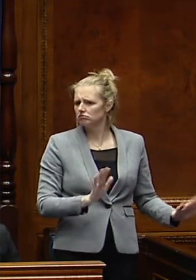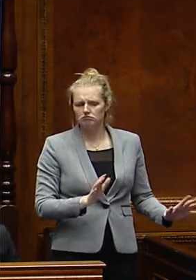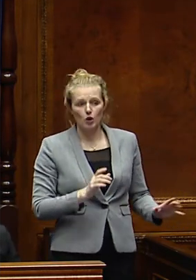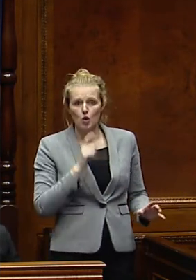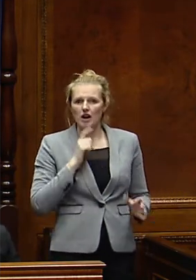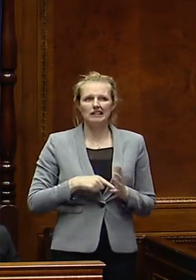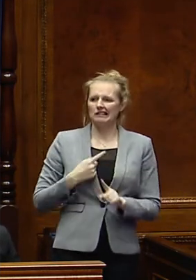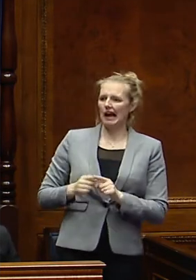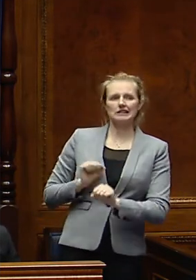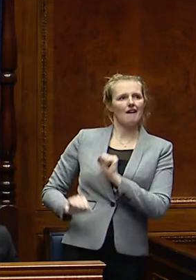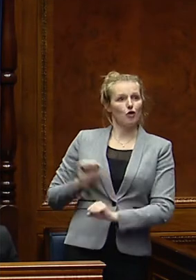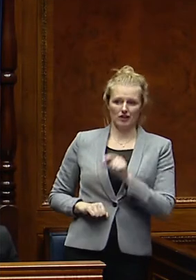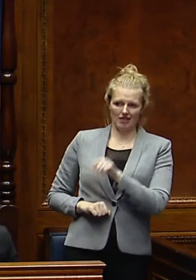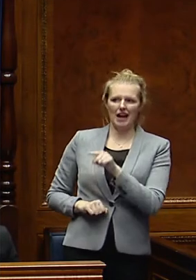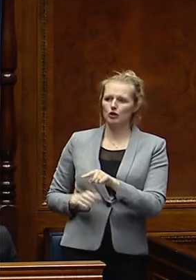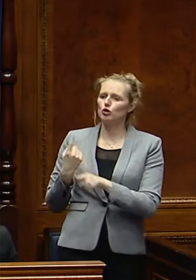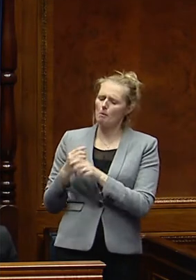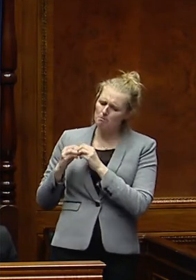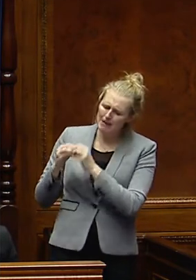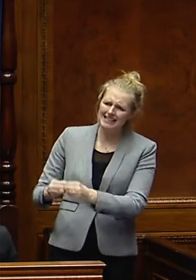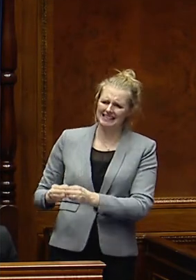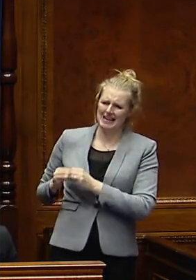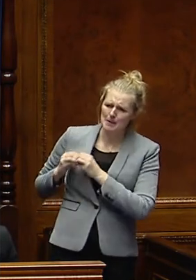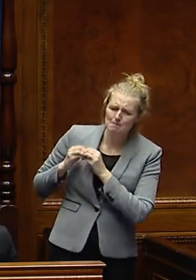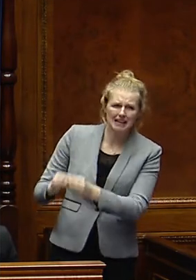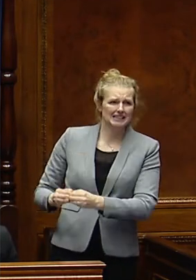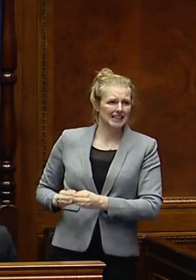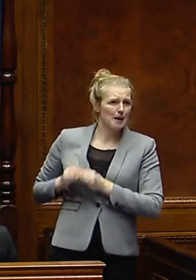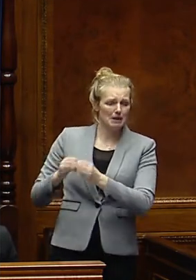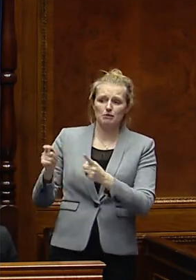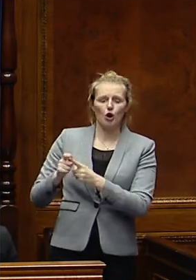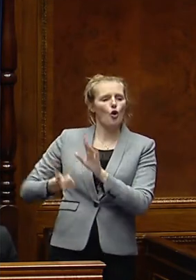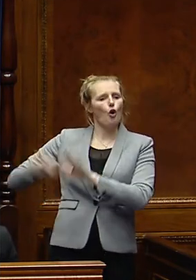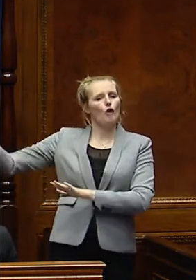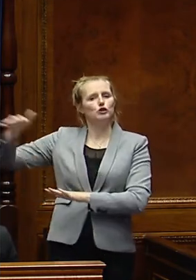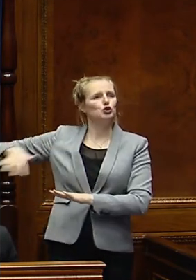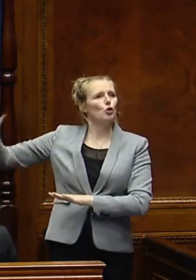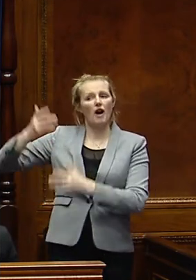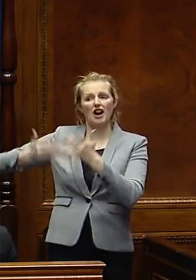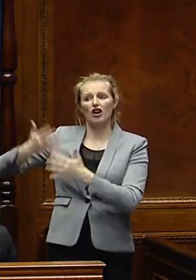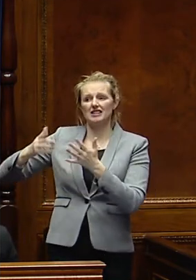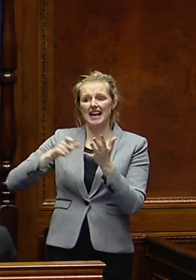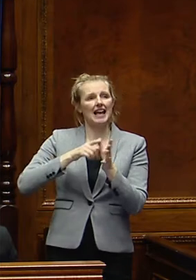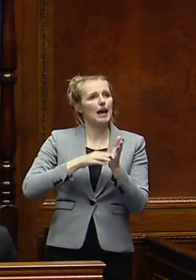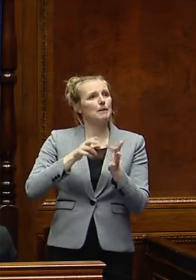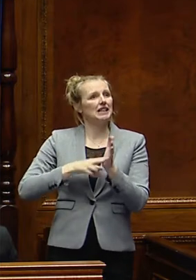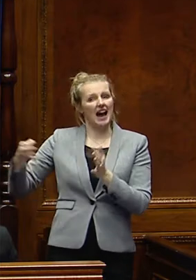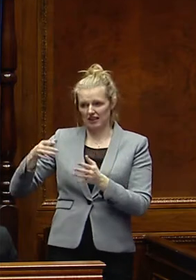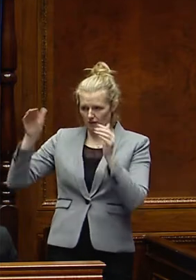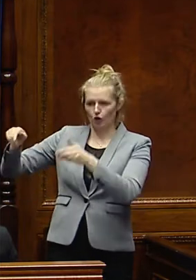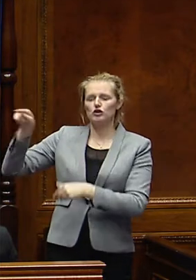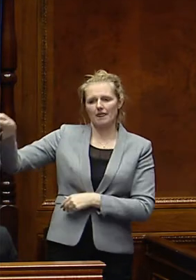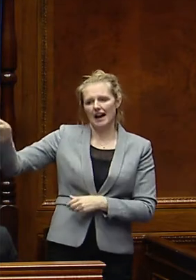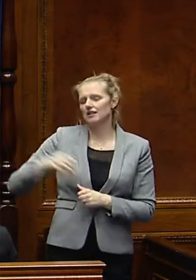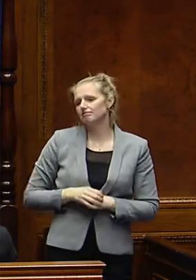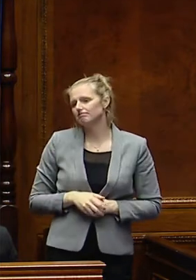avoidance, where you are talking billions upon billions that are in offshore accounts in the Cayman Islands. That is where our focus should be, and it should